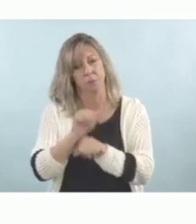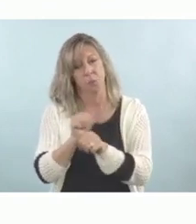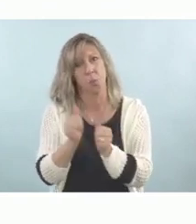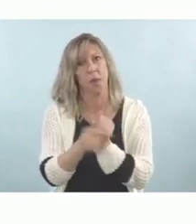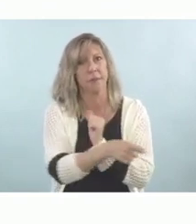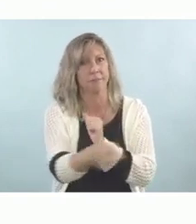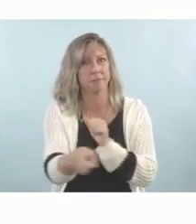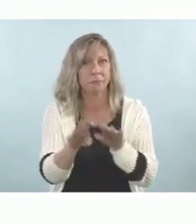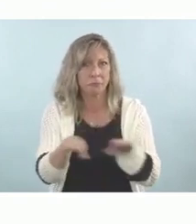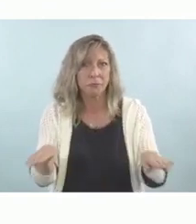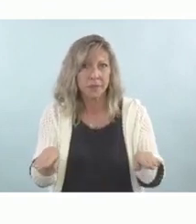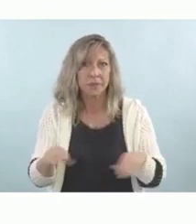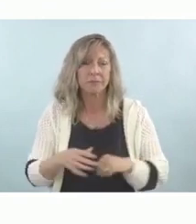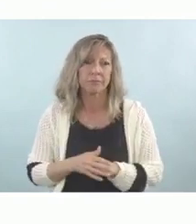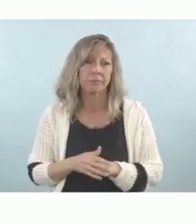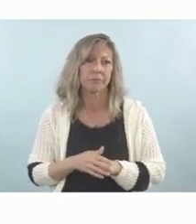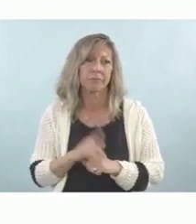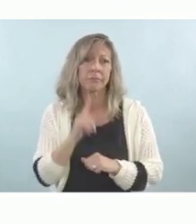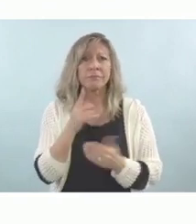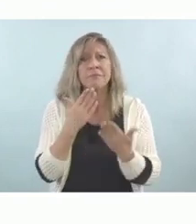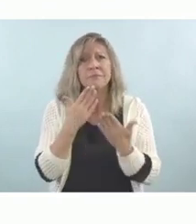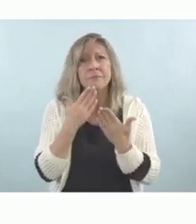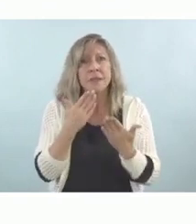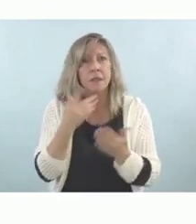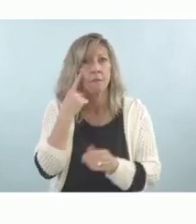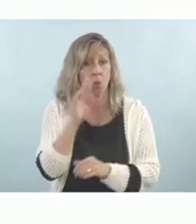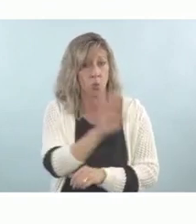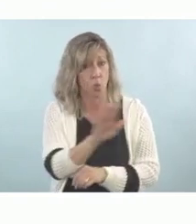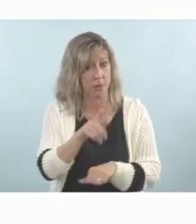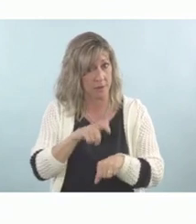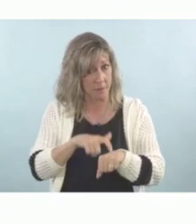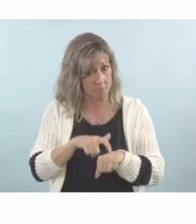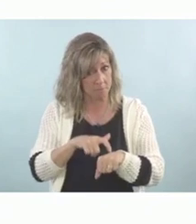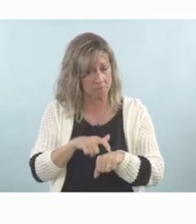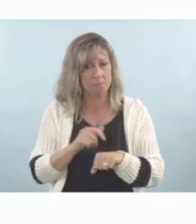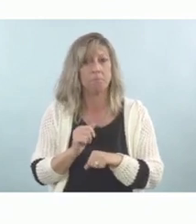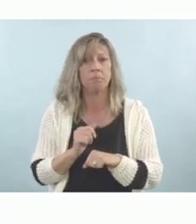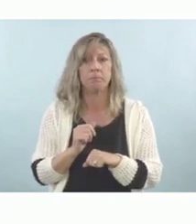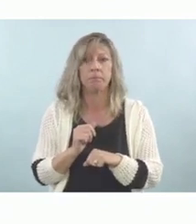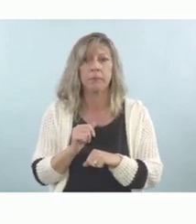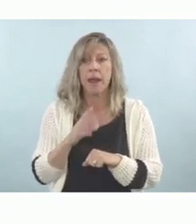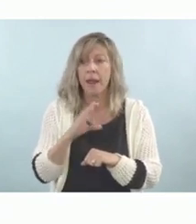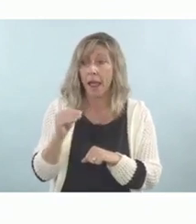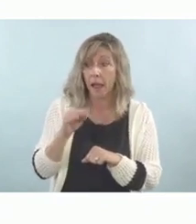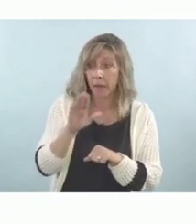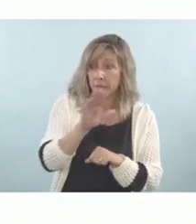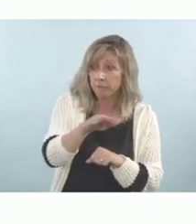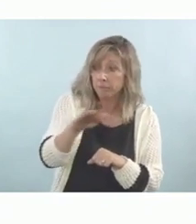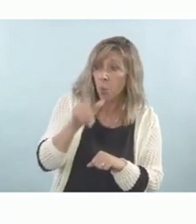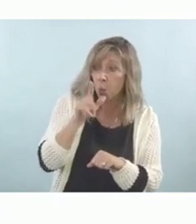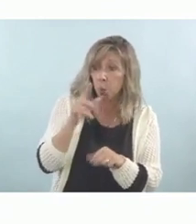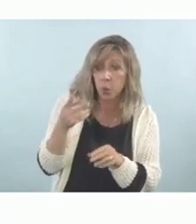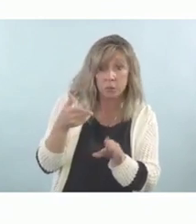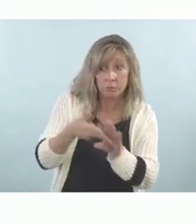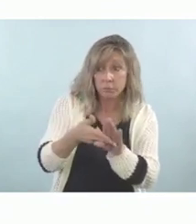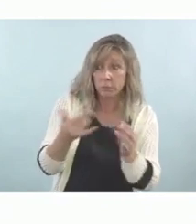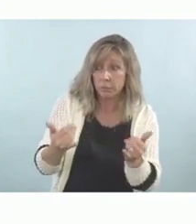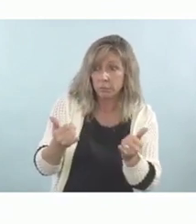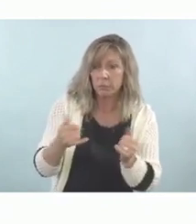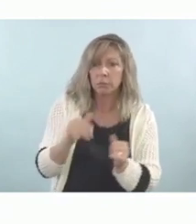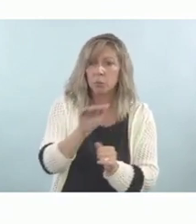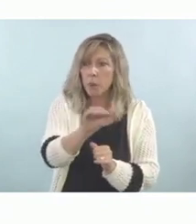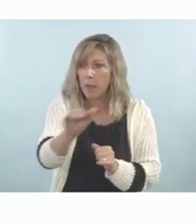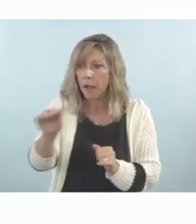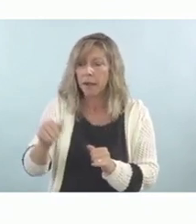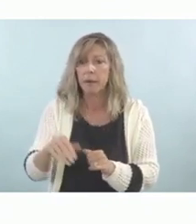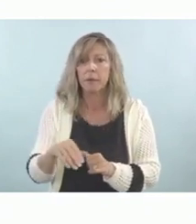you for your time. I need to speak to the group and remind them that our March professional learning